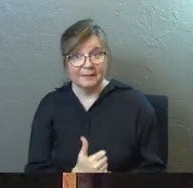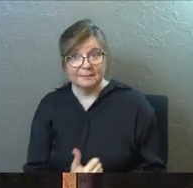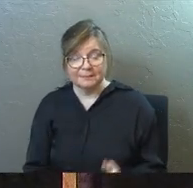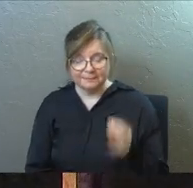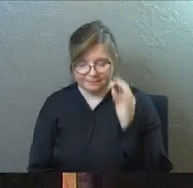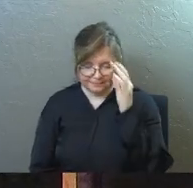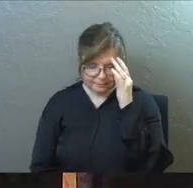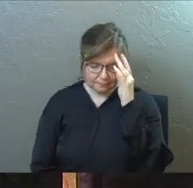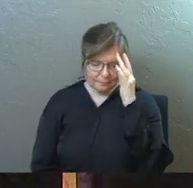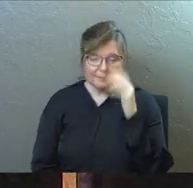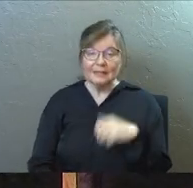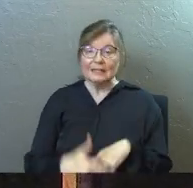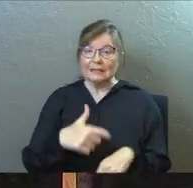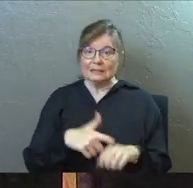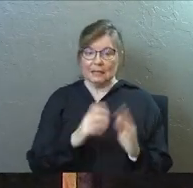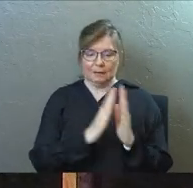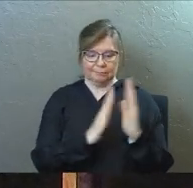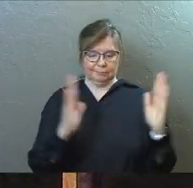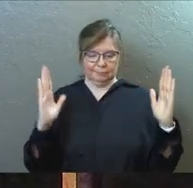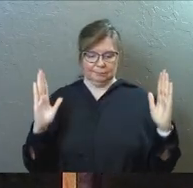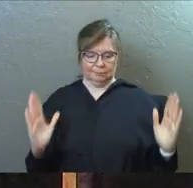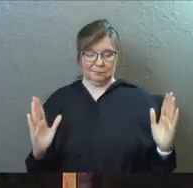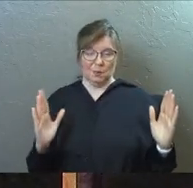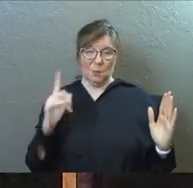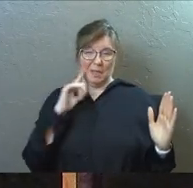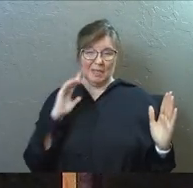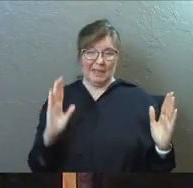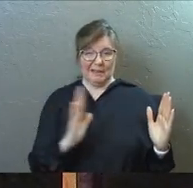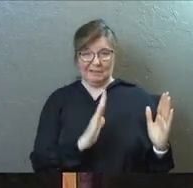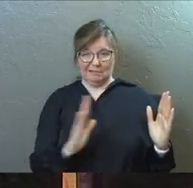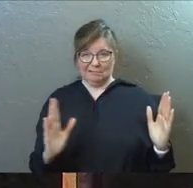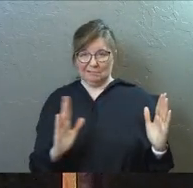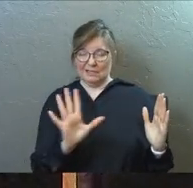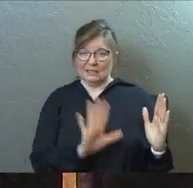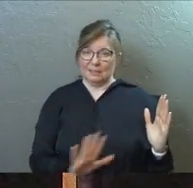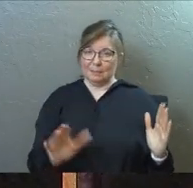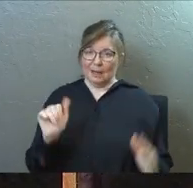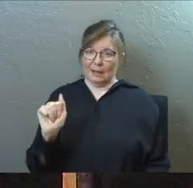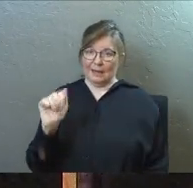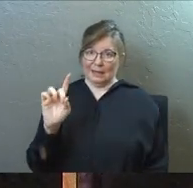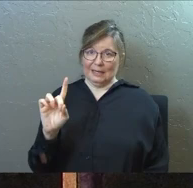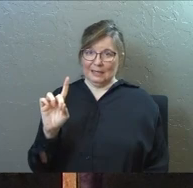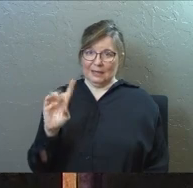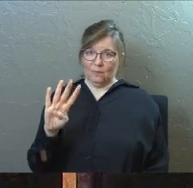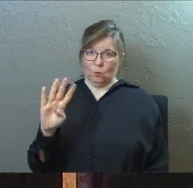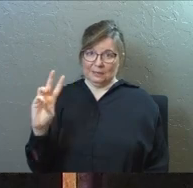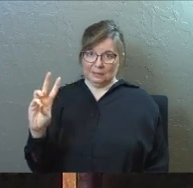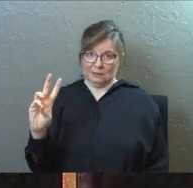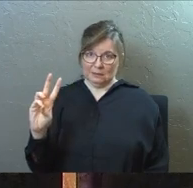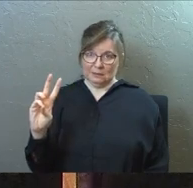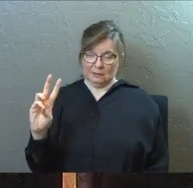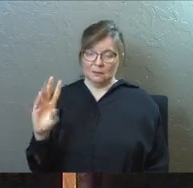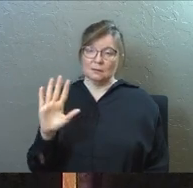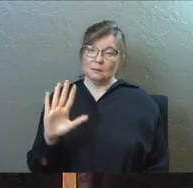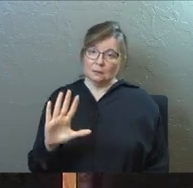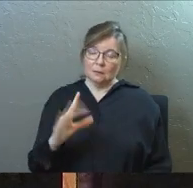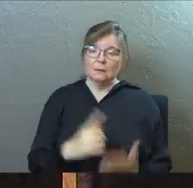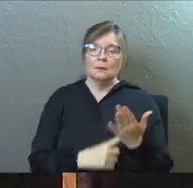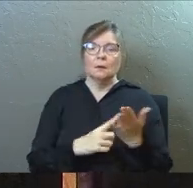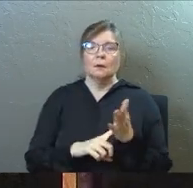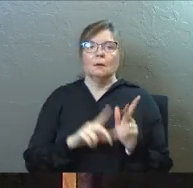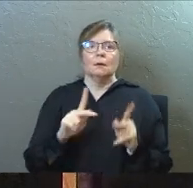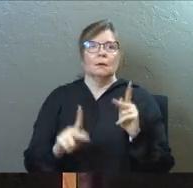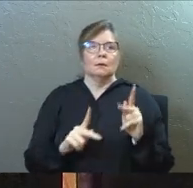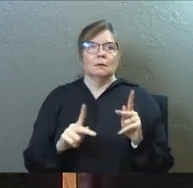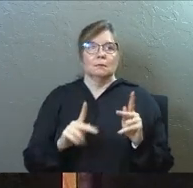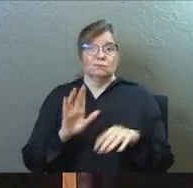the time frame here, we believe, is about AD 46, now sometimes when